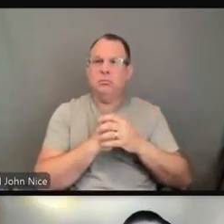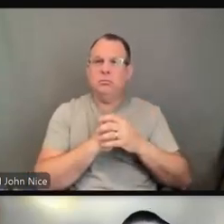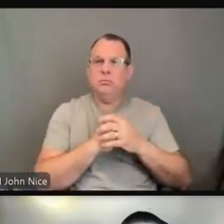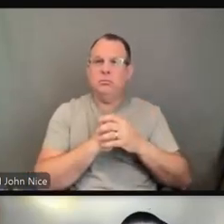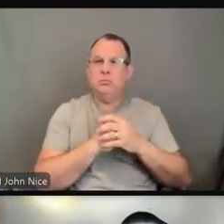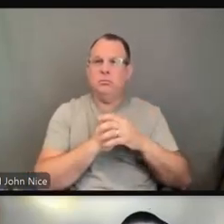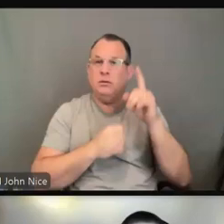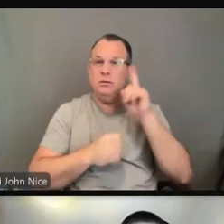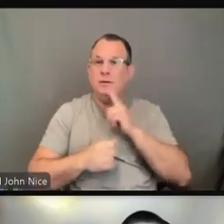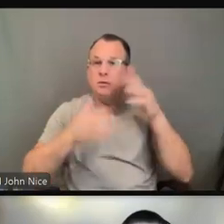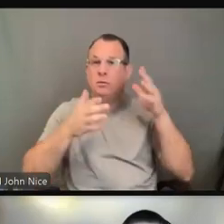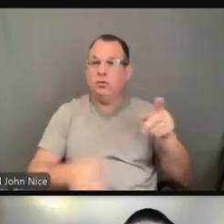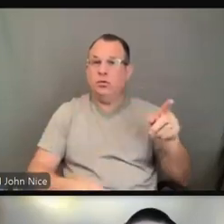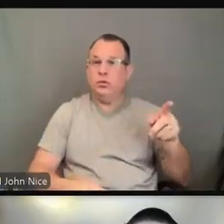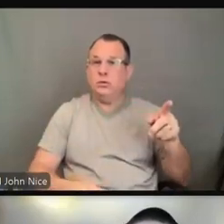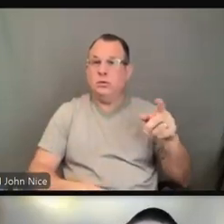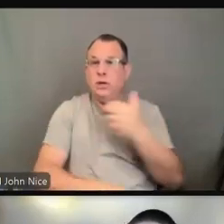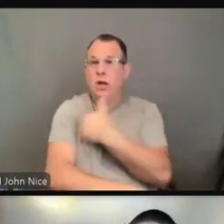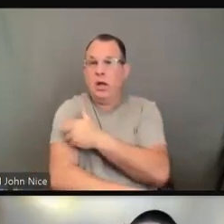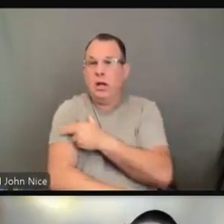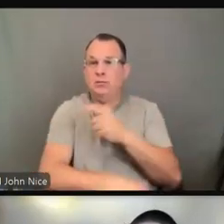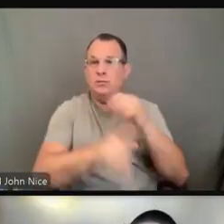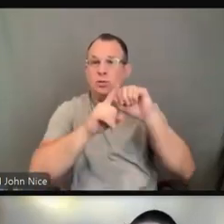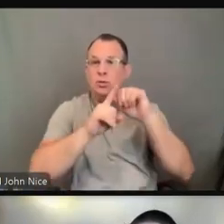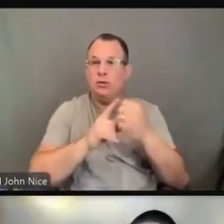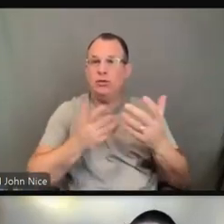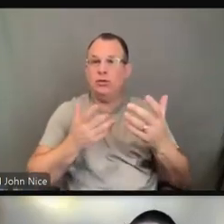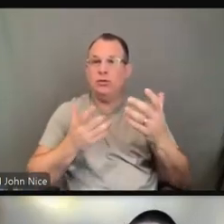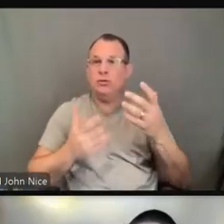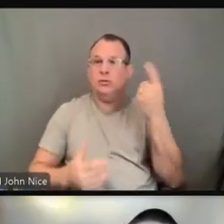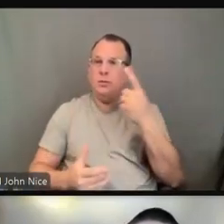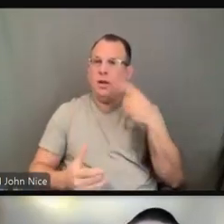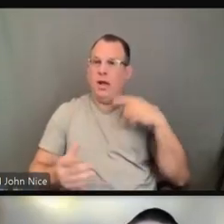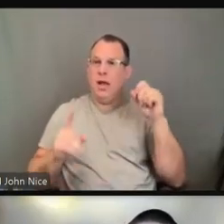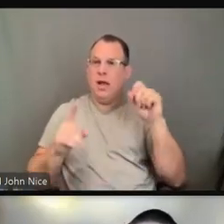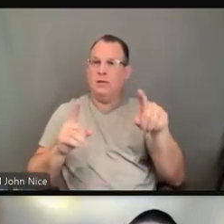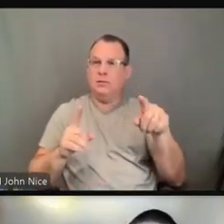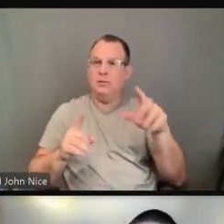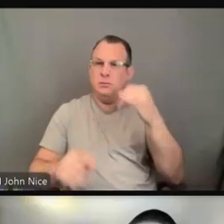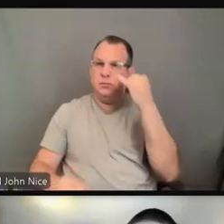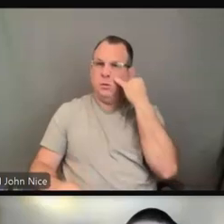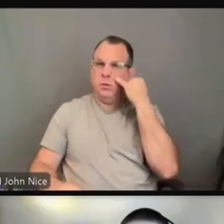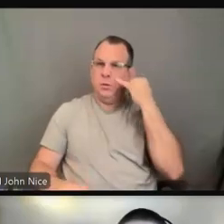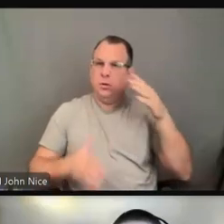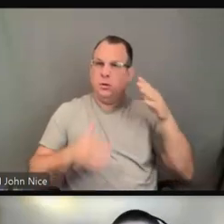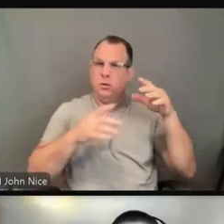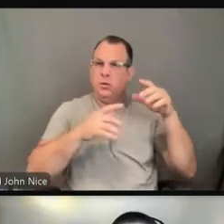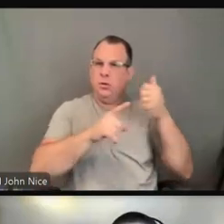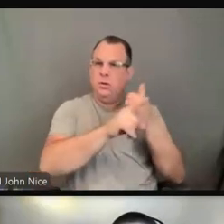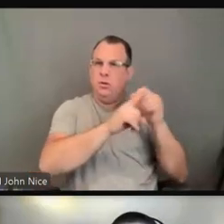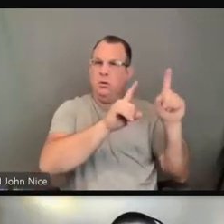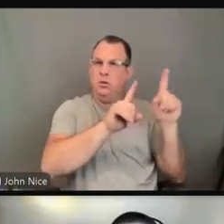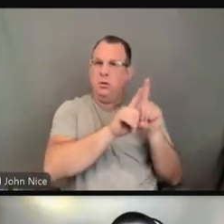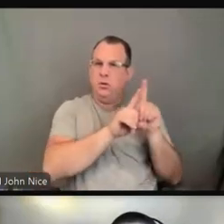So, for example, one question is, what if a companion is paid staff? Do they need to provide an